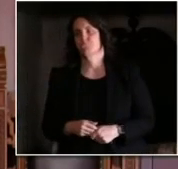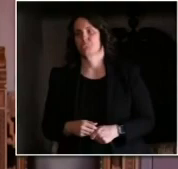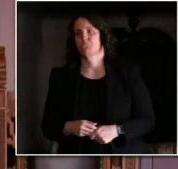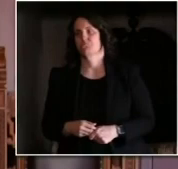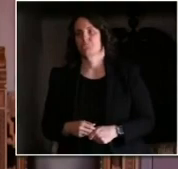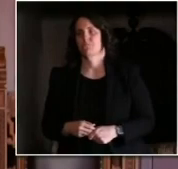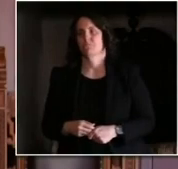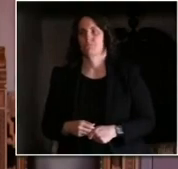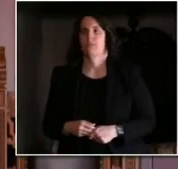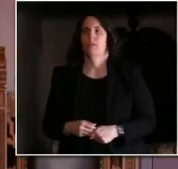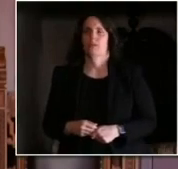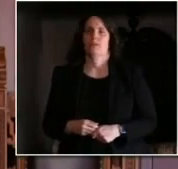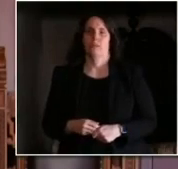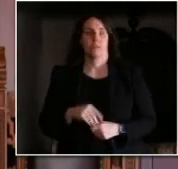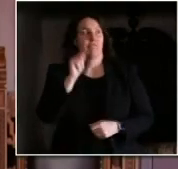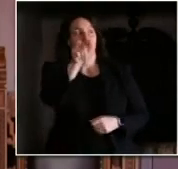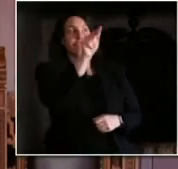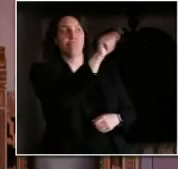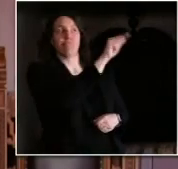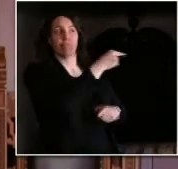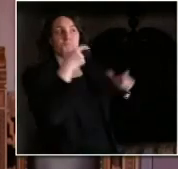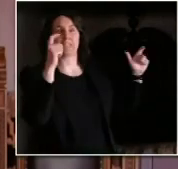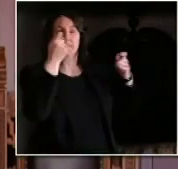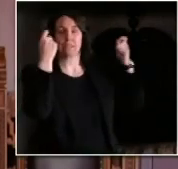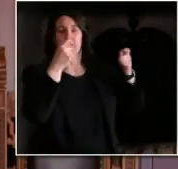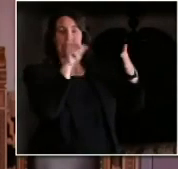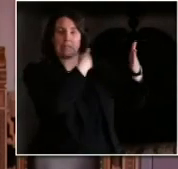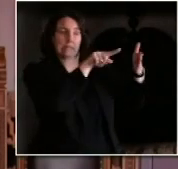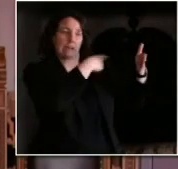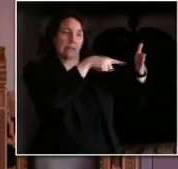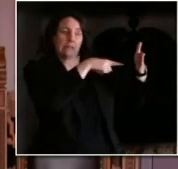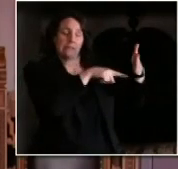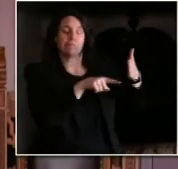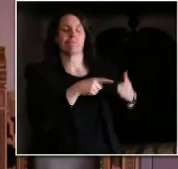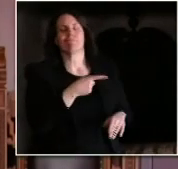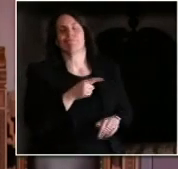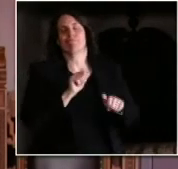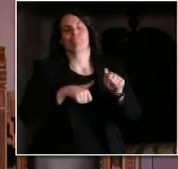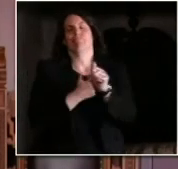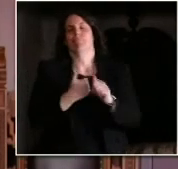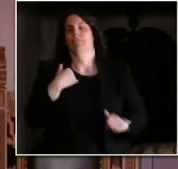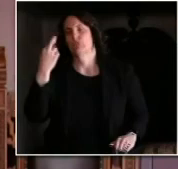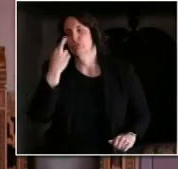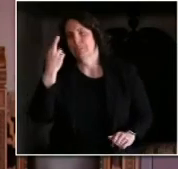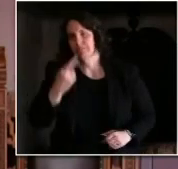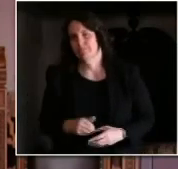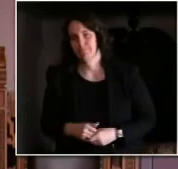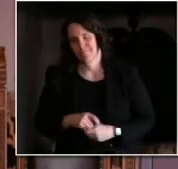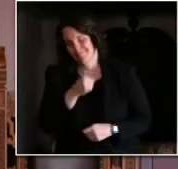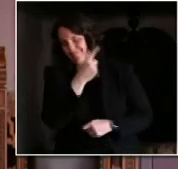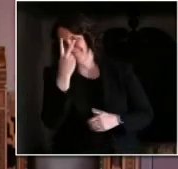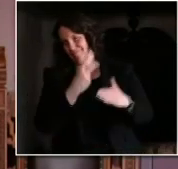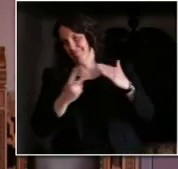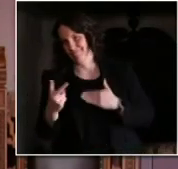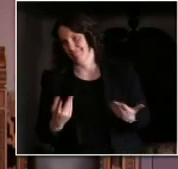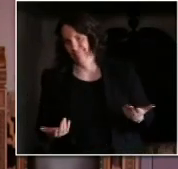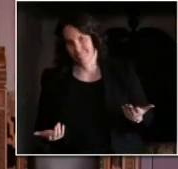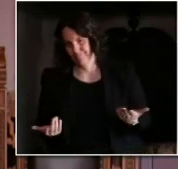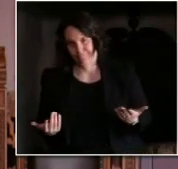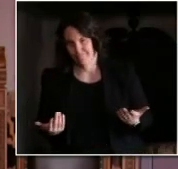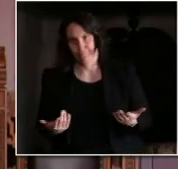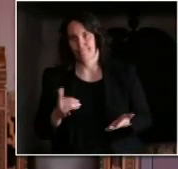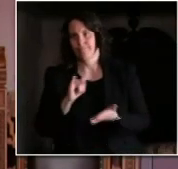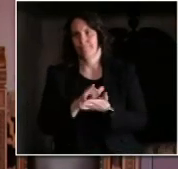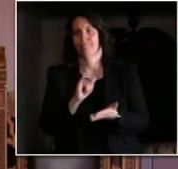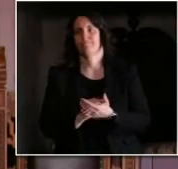events in June and July, and I think that's a reasonable assumption that we still are concerned about large